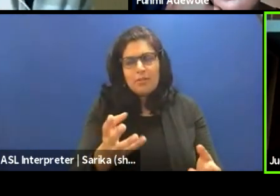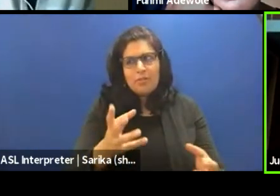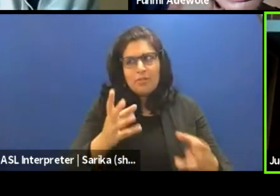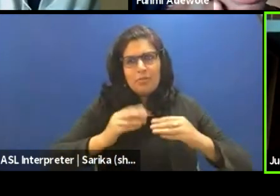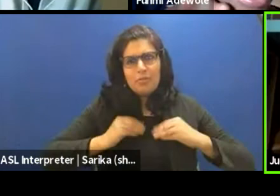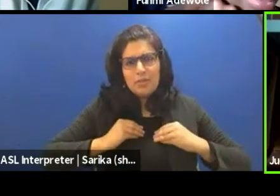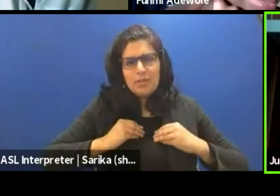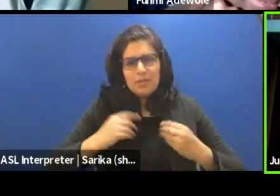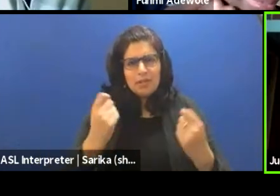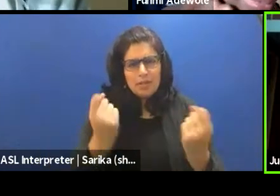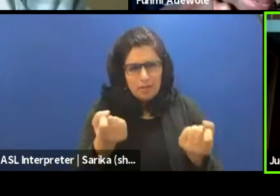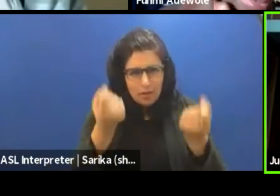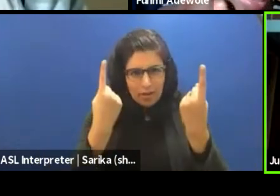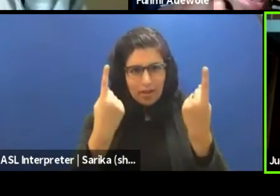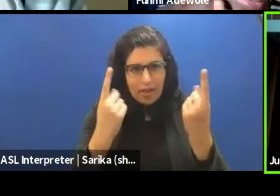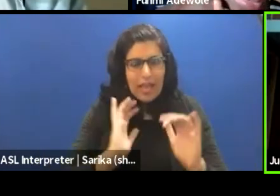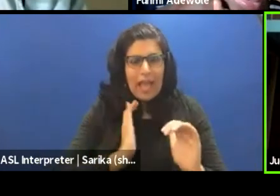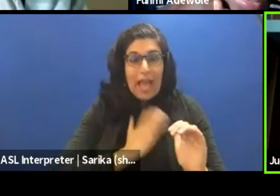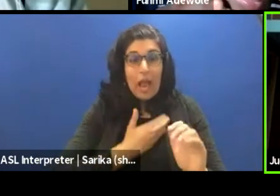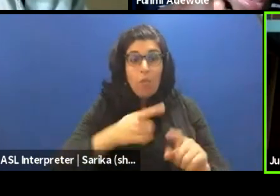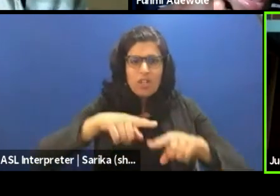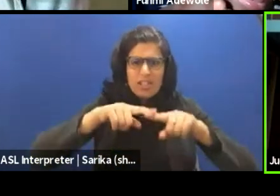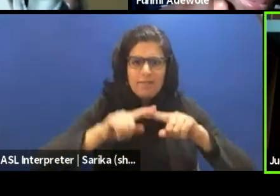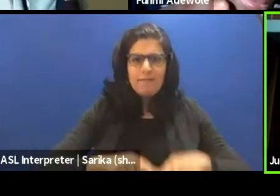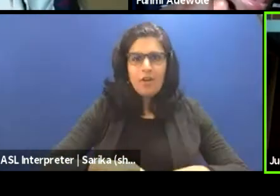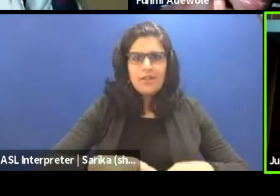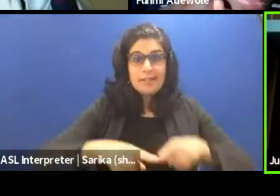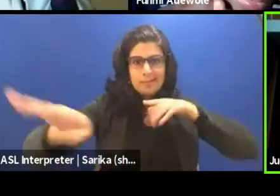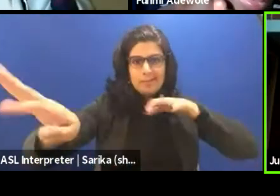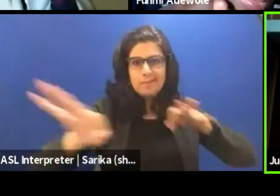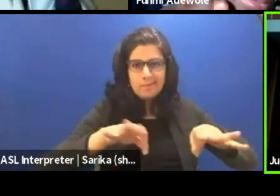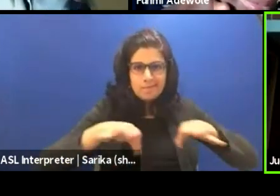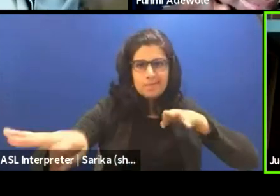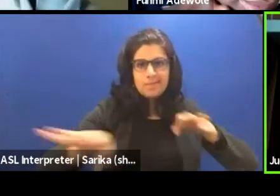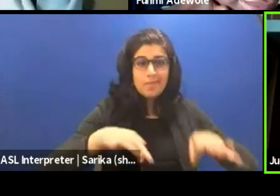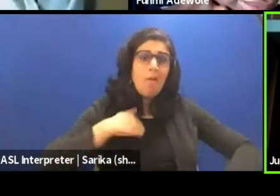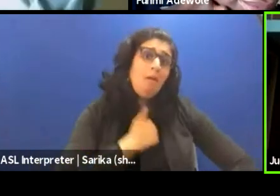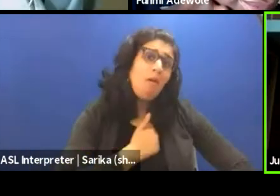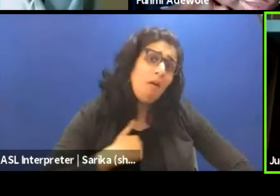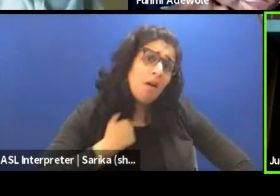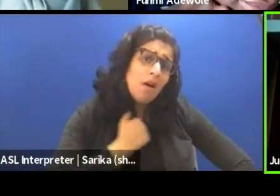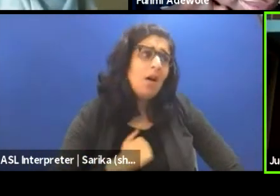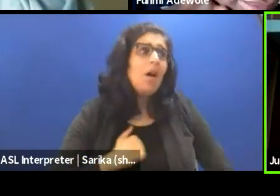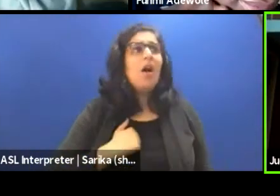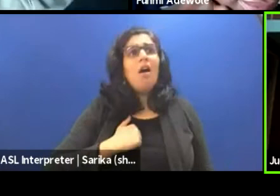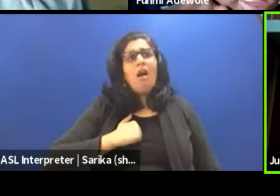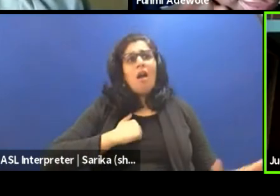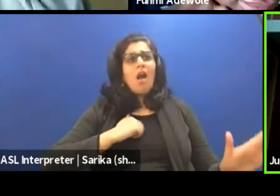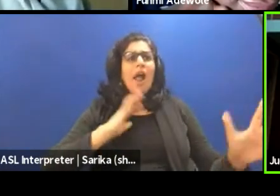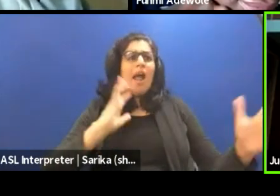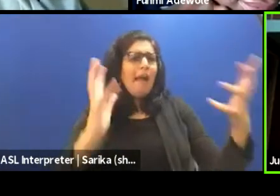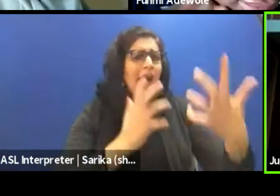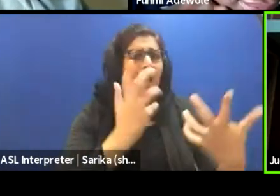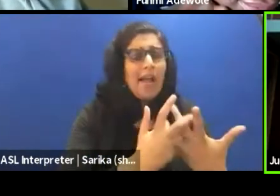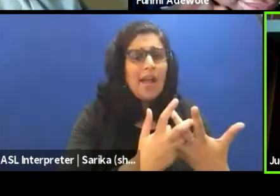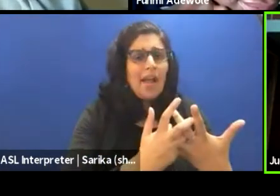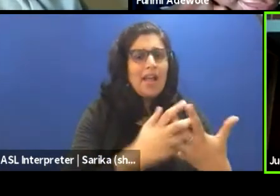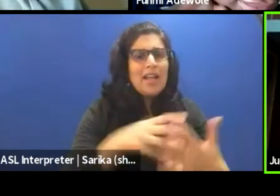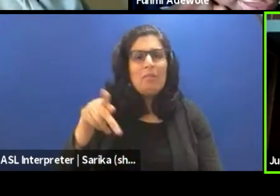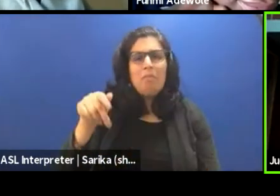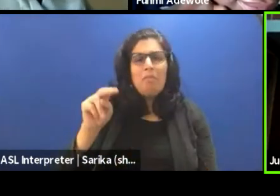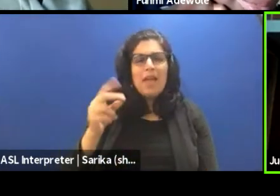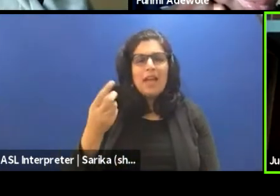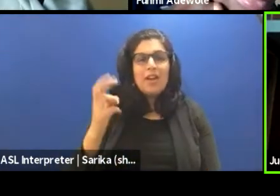Our default is to pander, is to explain, is to apologize for, and all of that stuff. So, when we start decolonizing